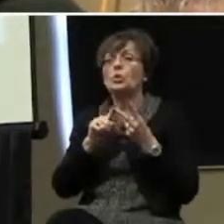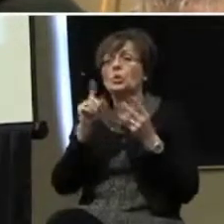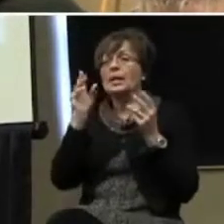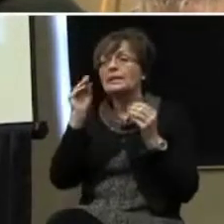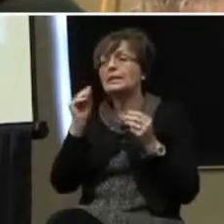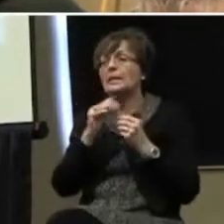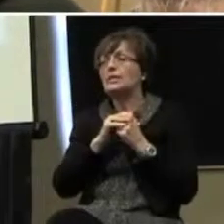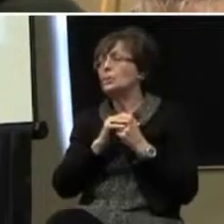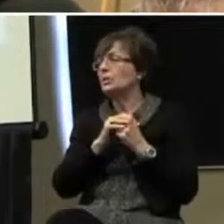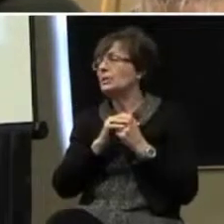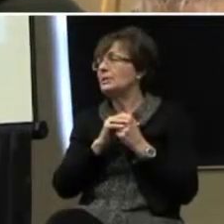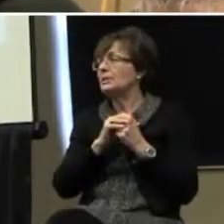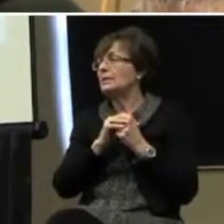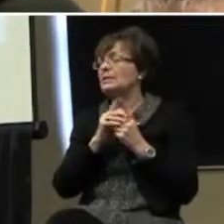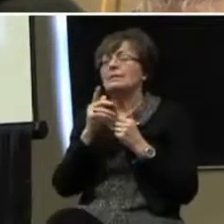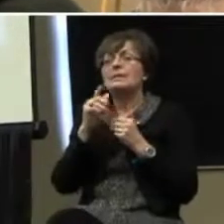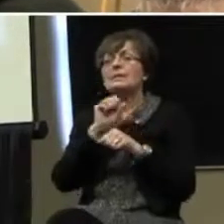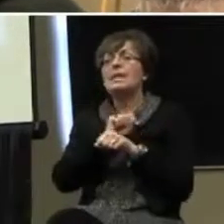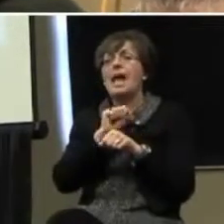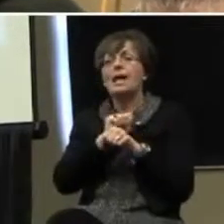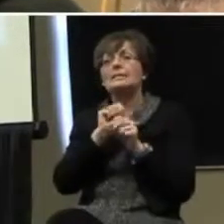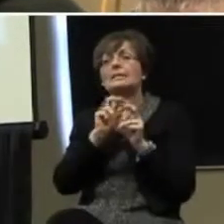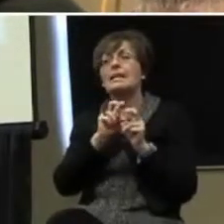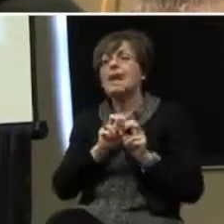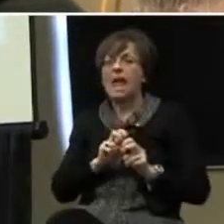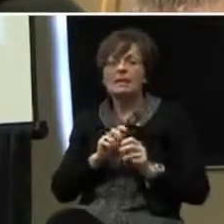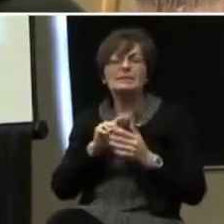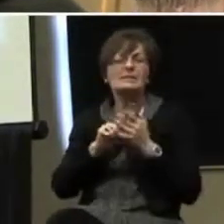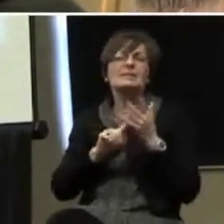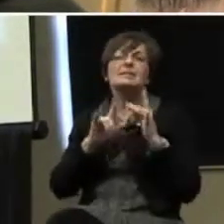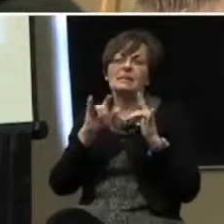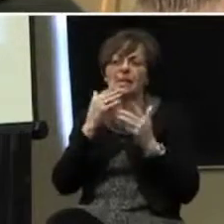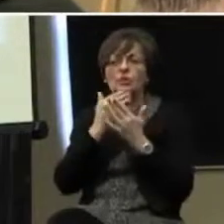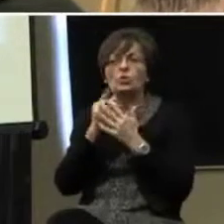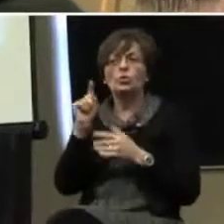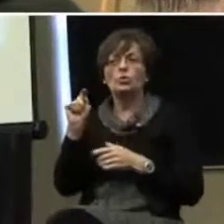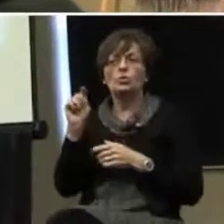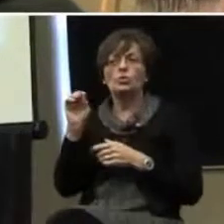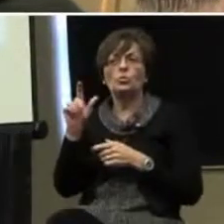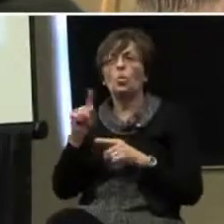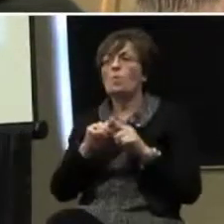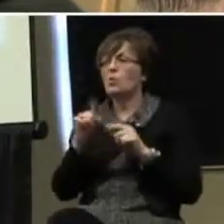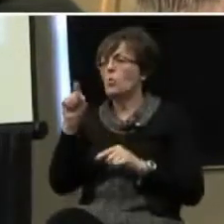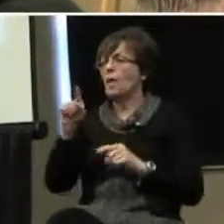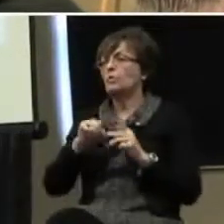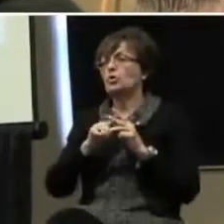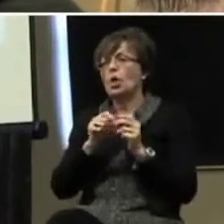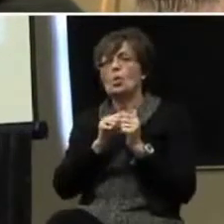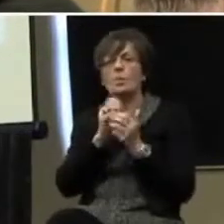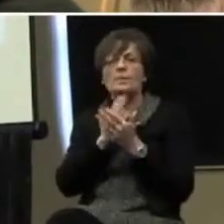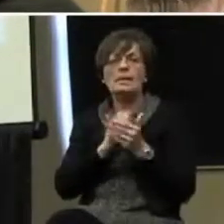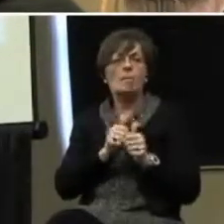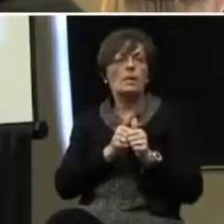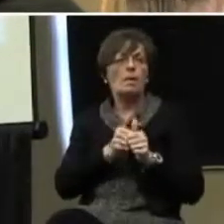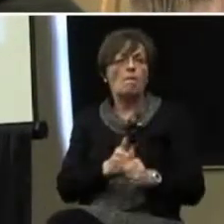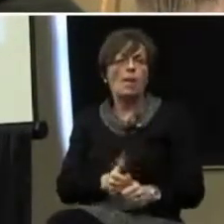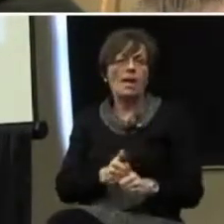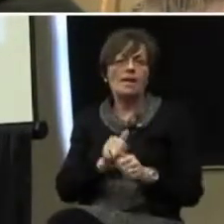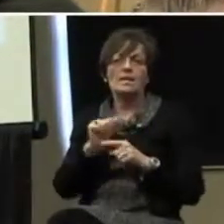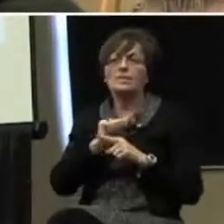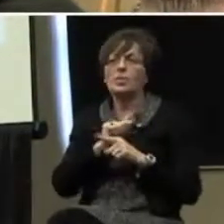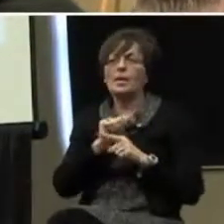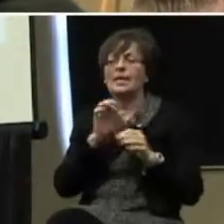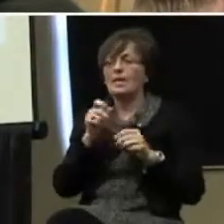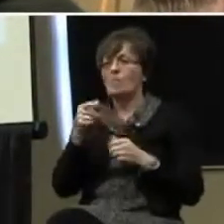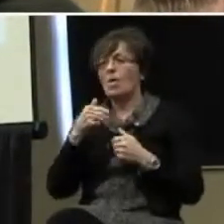parts of the task analysis. I mean, it's a good, good tool, but you have to start with some compliance training if you